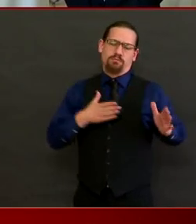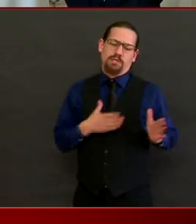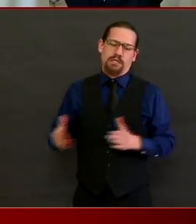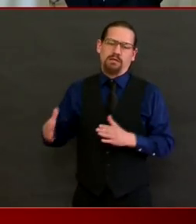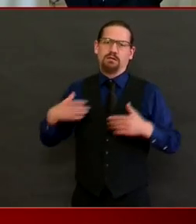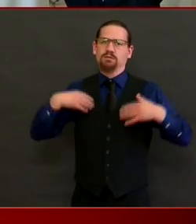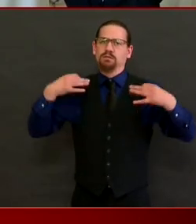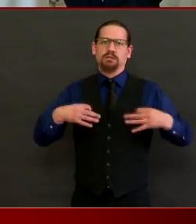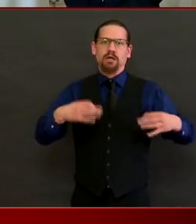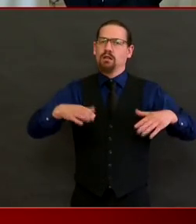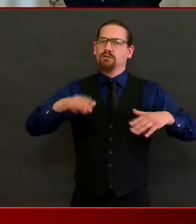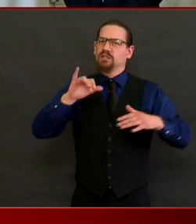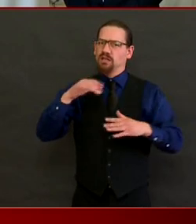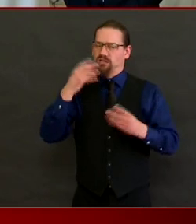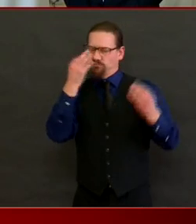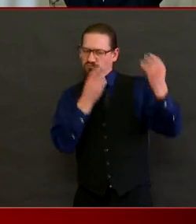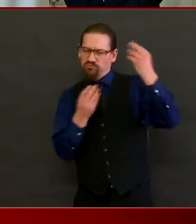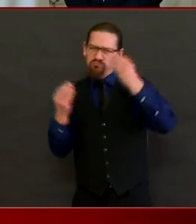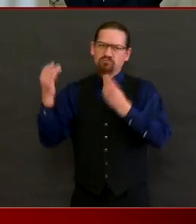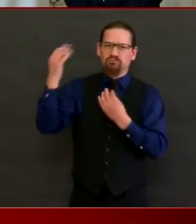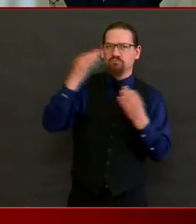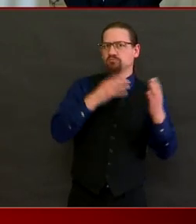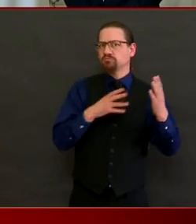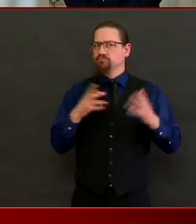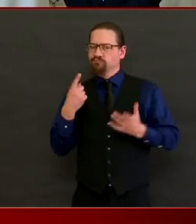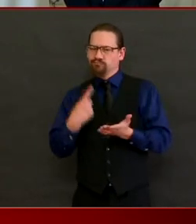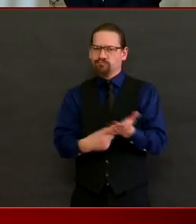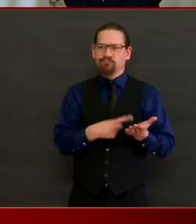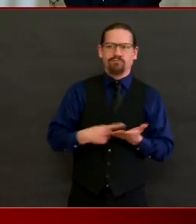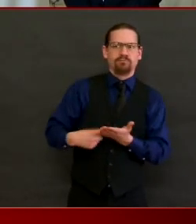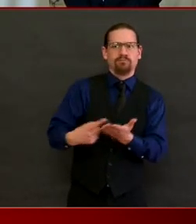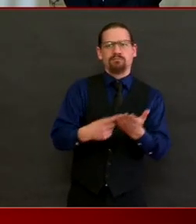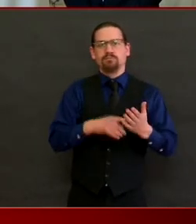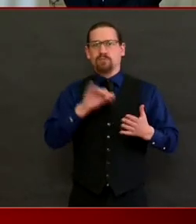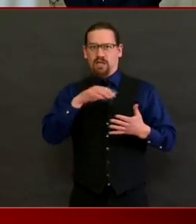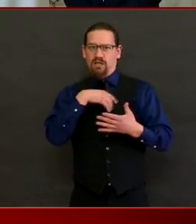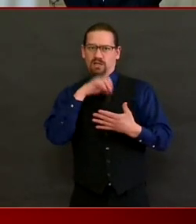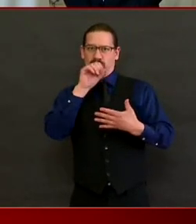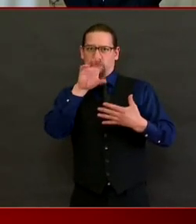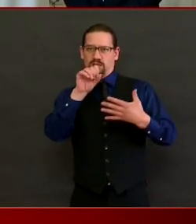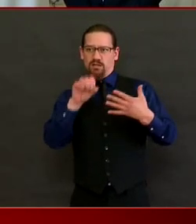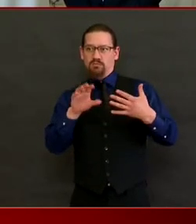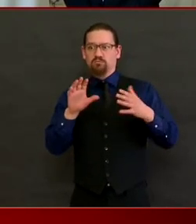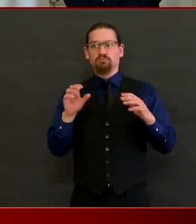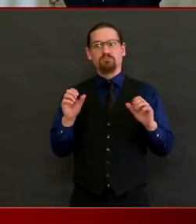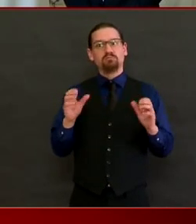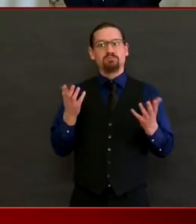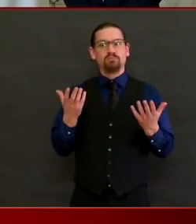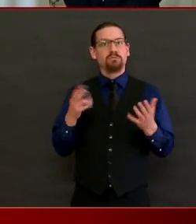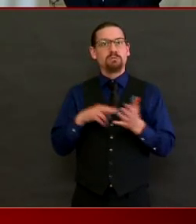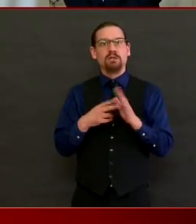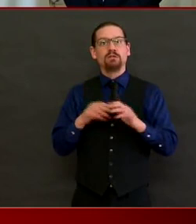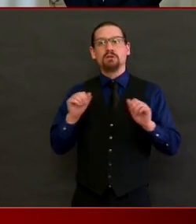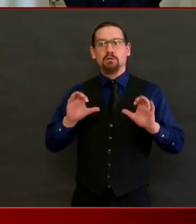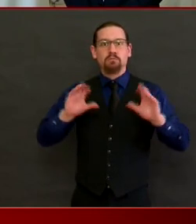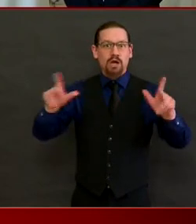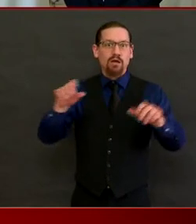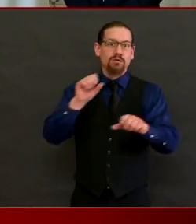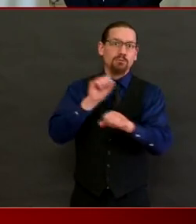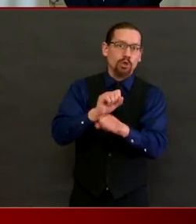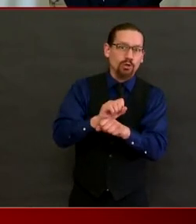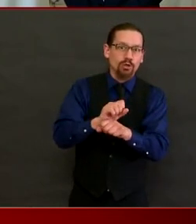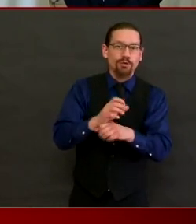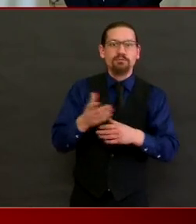work and go to the park and go to a restaurant and reopen our economy and get our hair cut and do what we want to do.